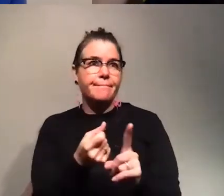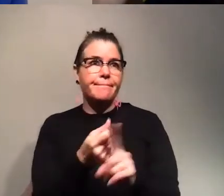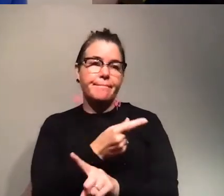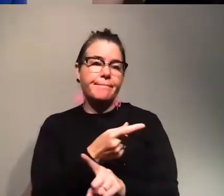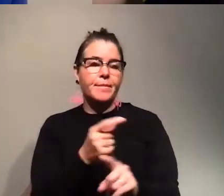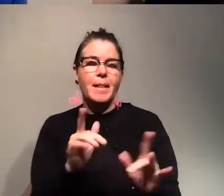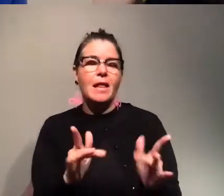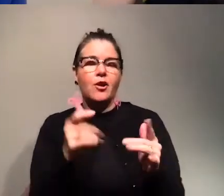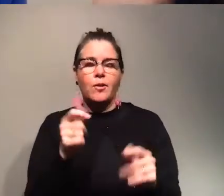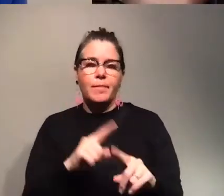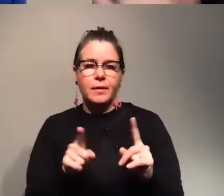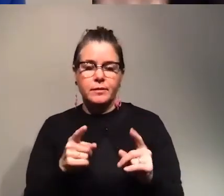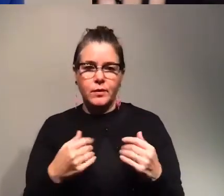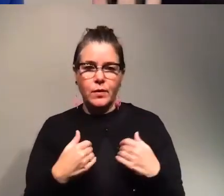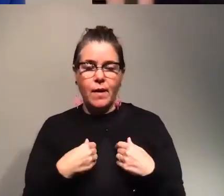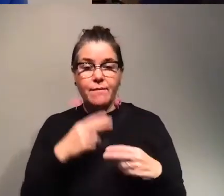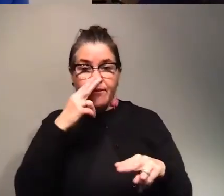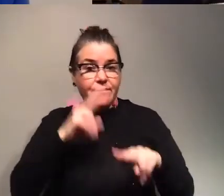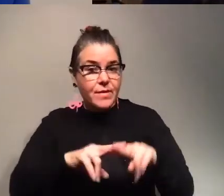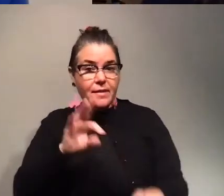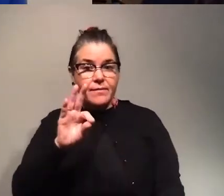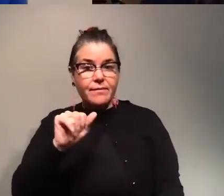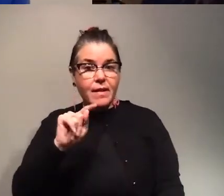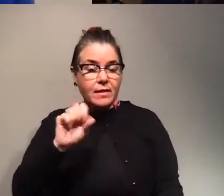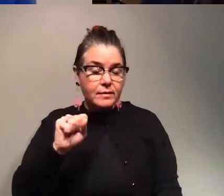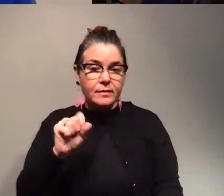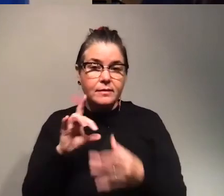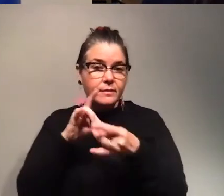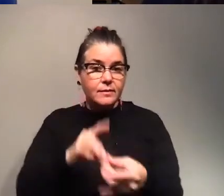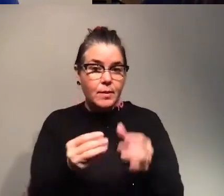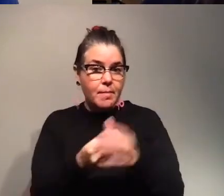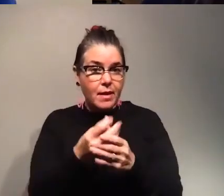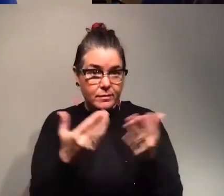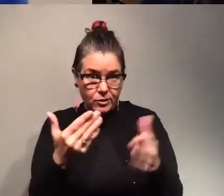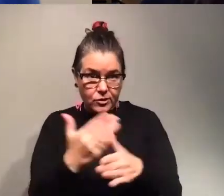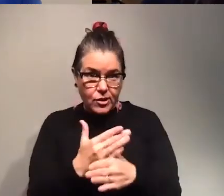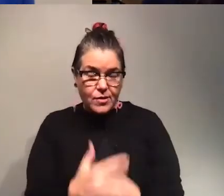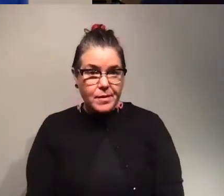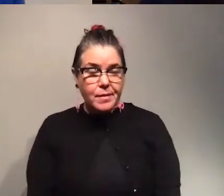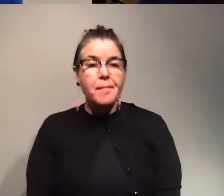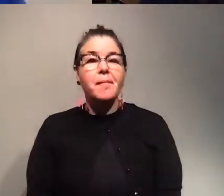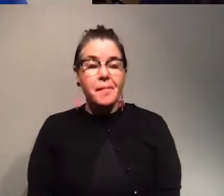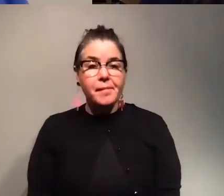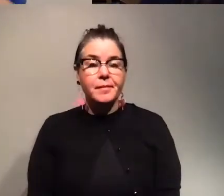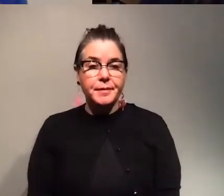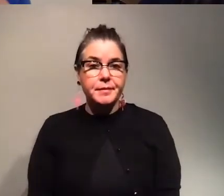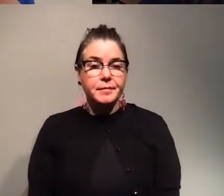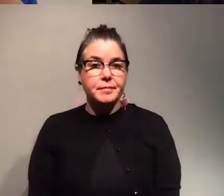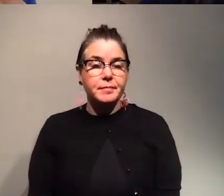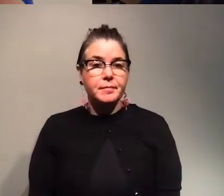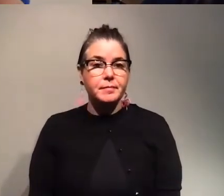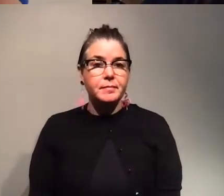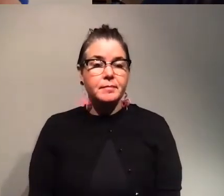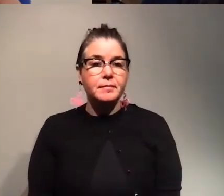but do you have any uh fun facts about plants that you'd like to share with us yeah i have uh